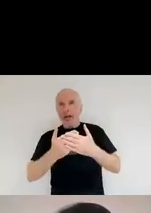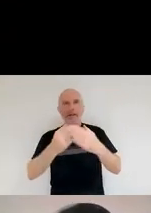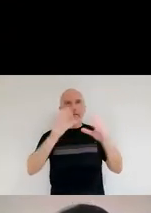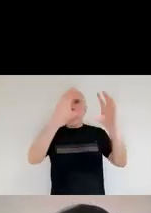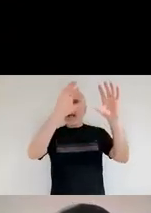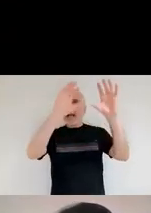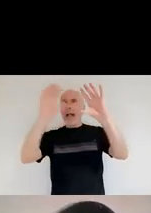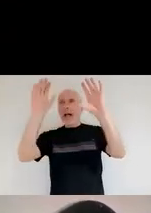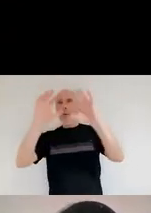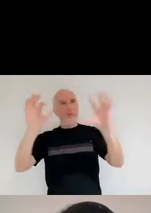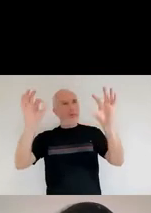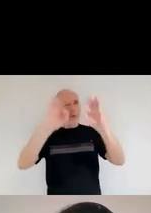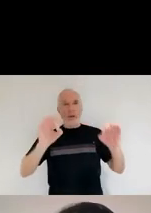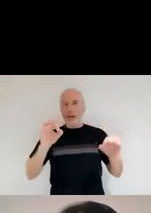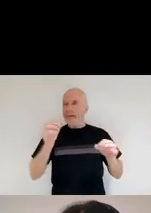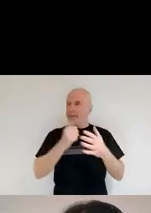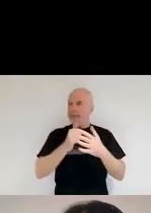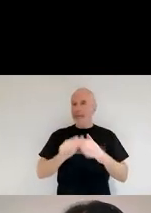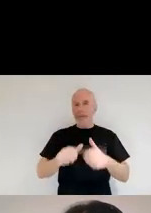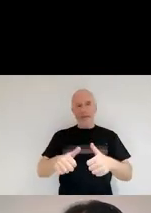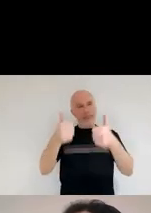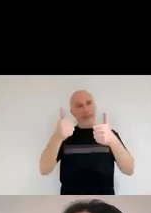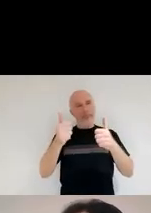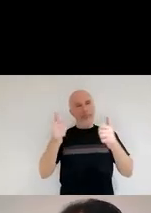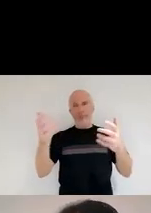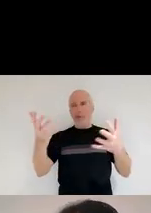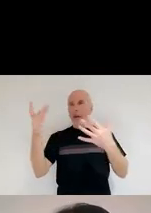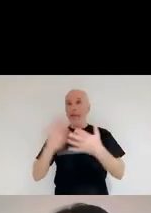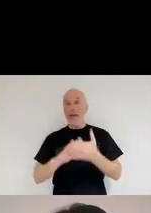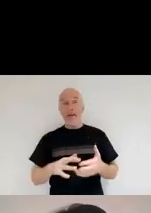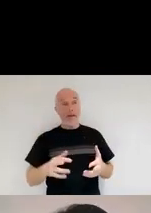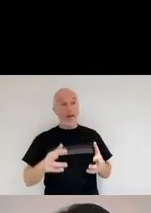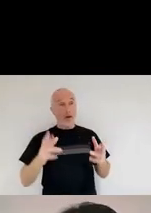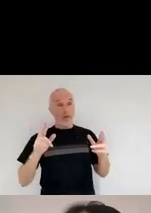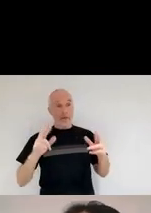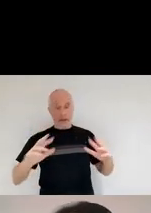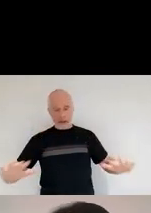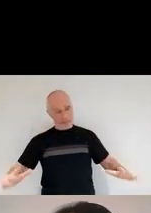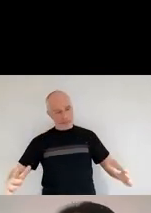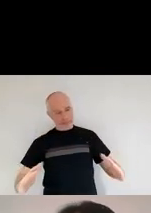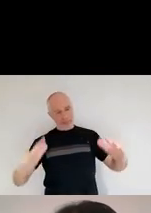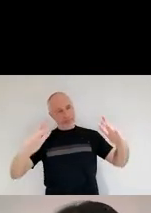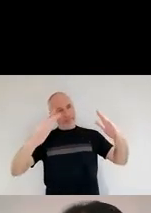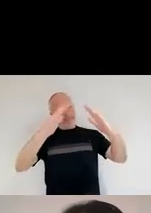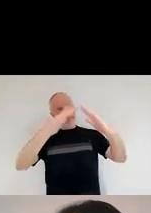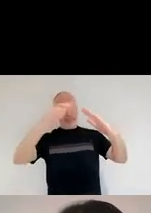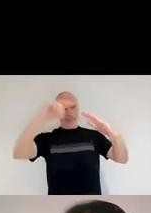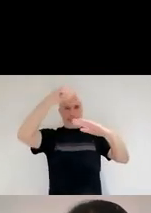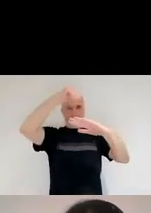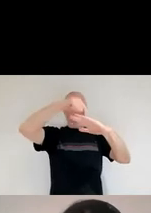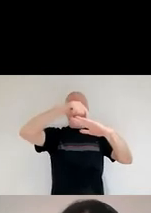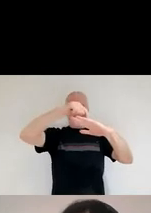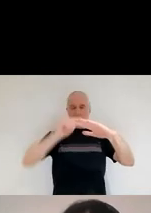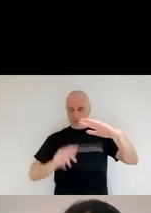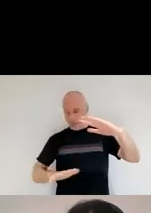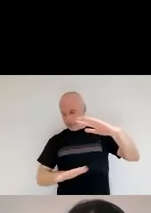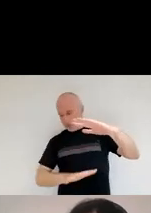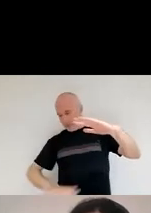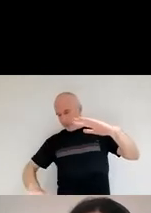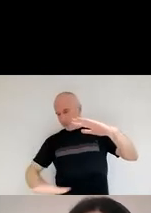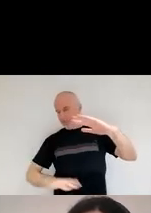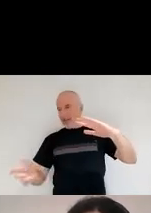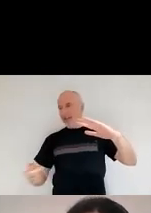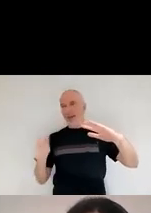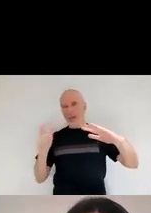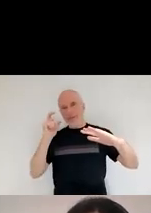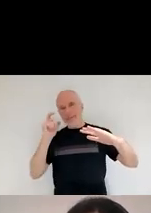very good weather all the time, hopefully somewhere very high up, away from all the annoying people with their cell phones and things